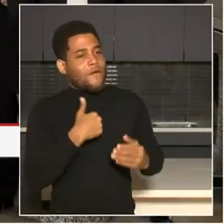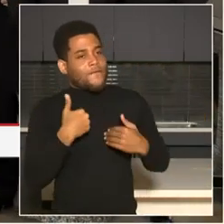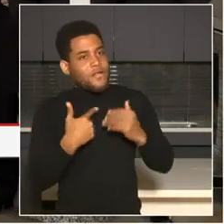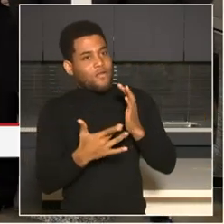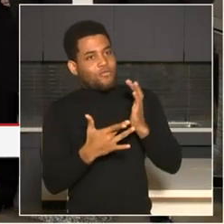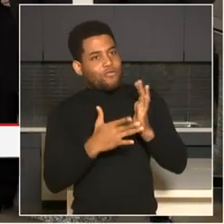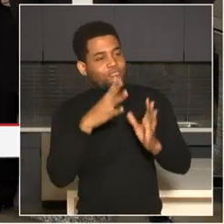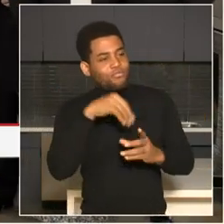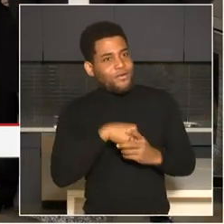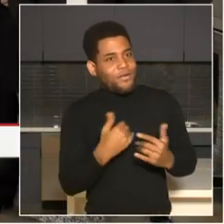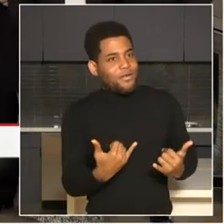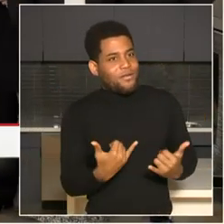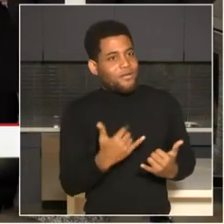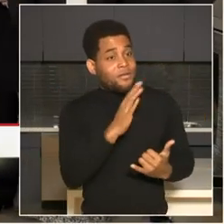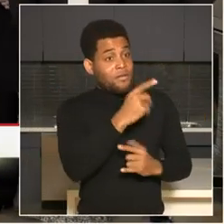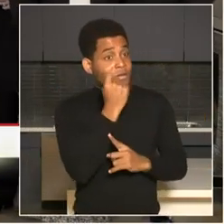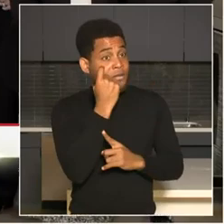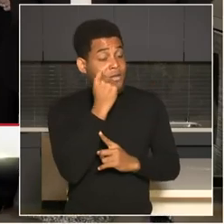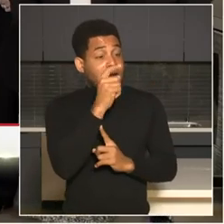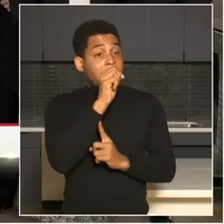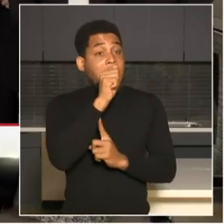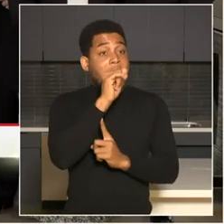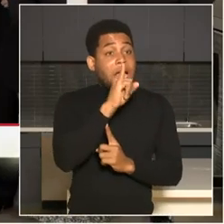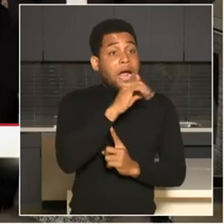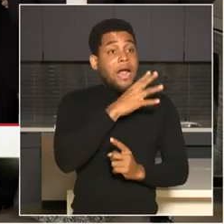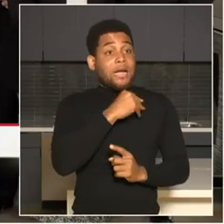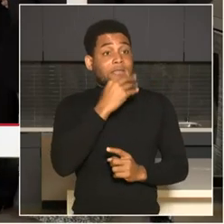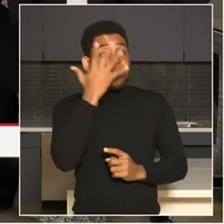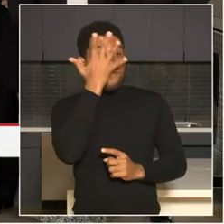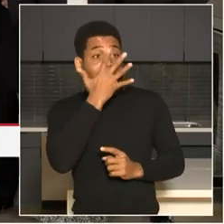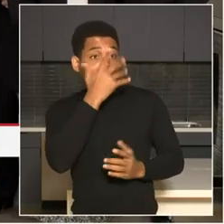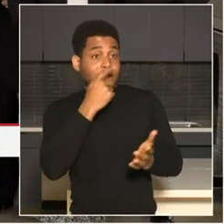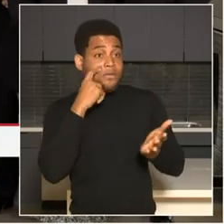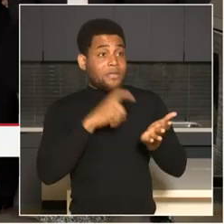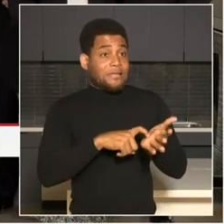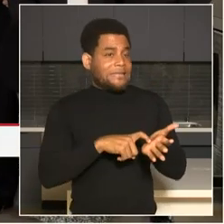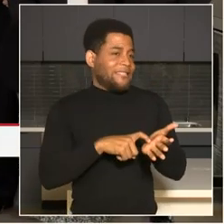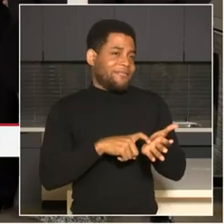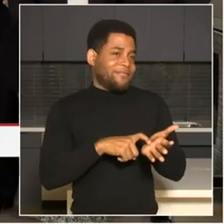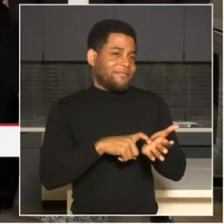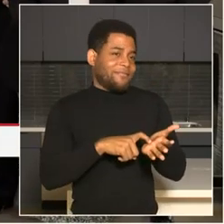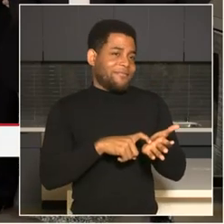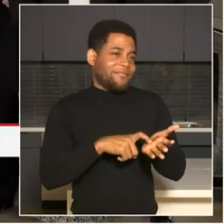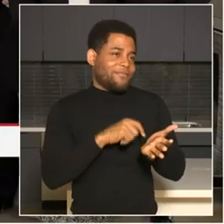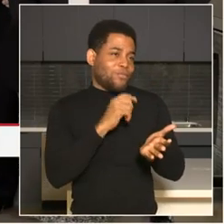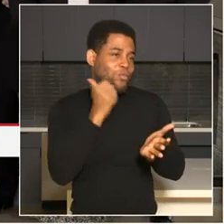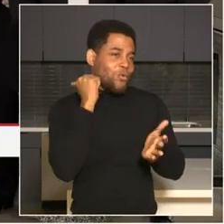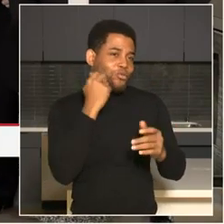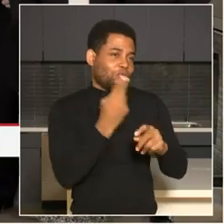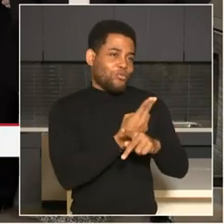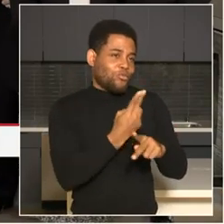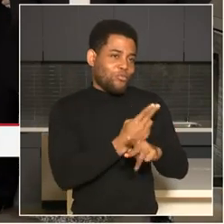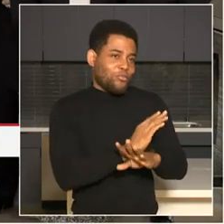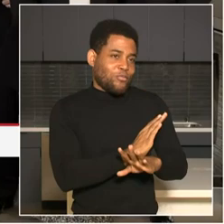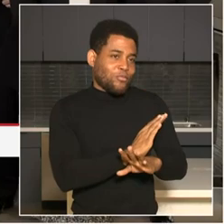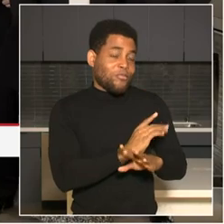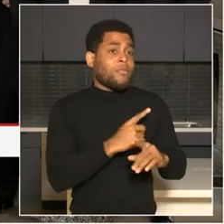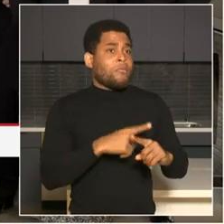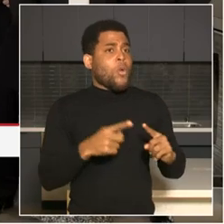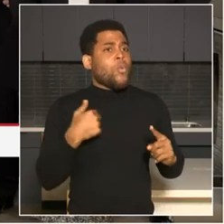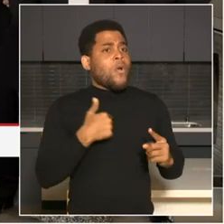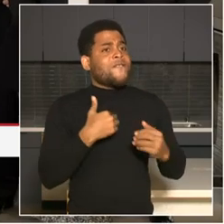using AI and or facial recognition. As you know, Mark, we have a total of about 300 or so cameras spread out across the District of Columbia.